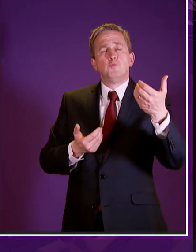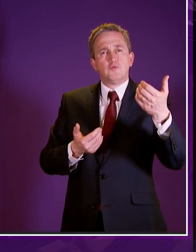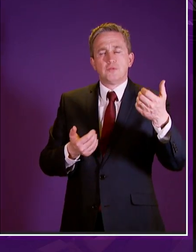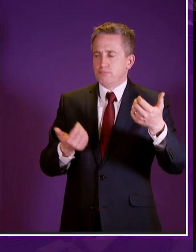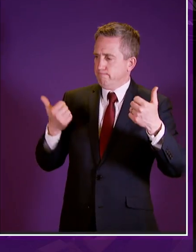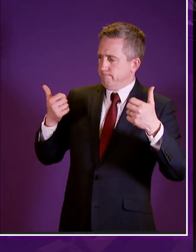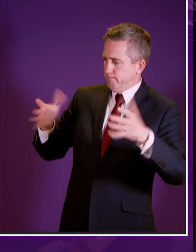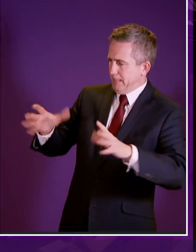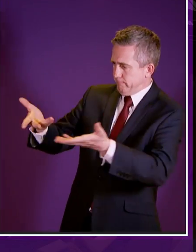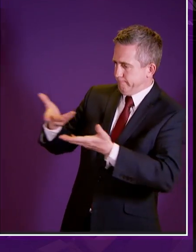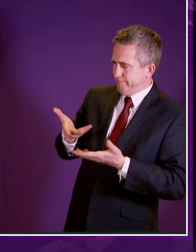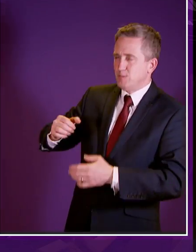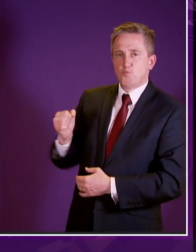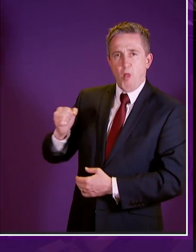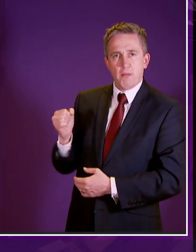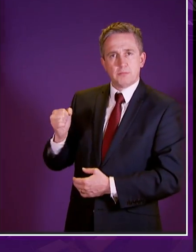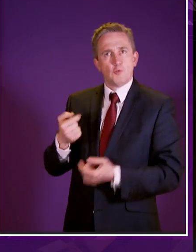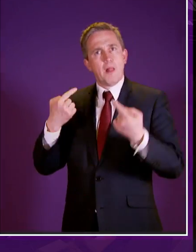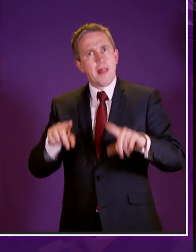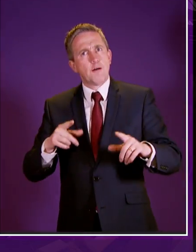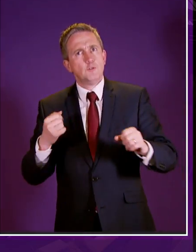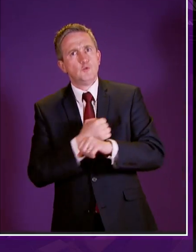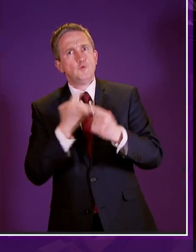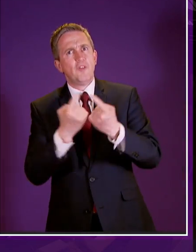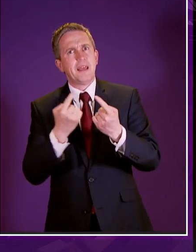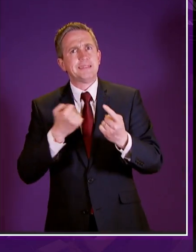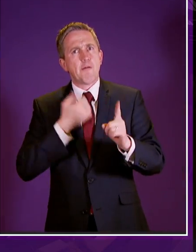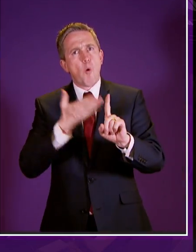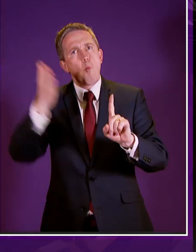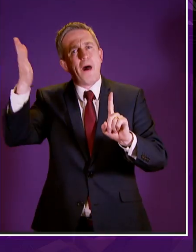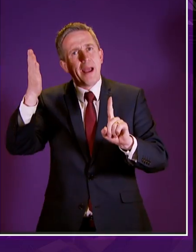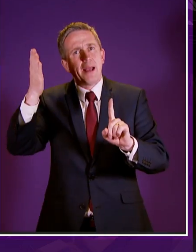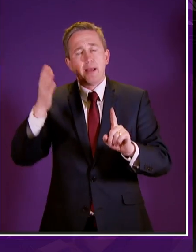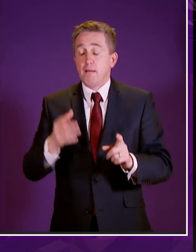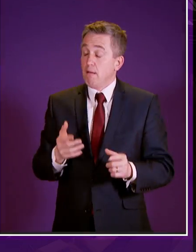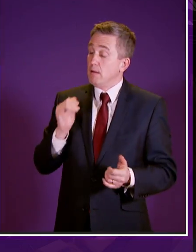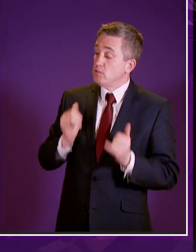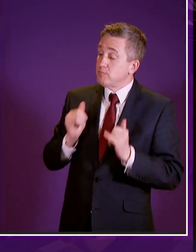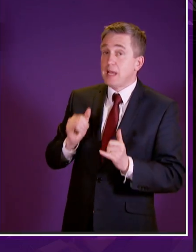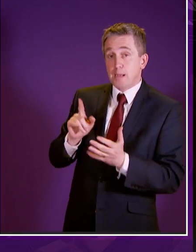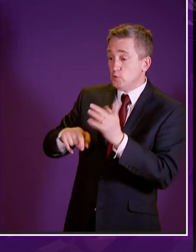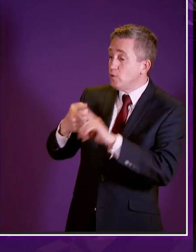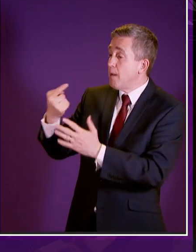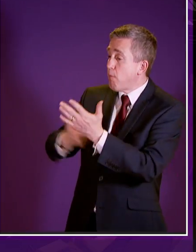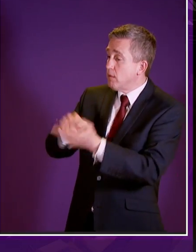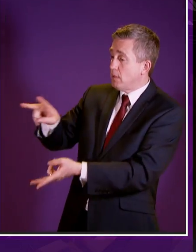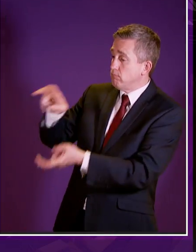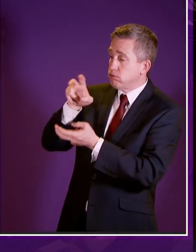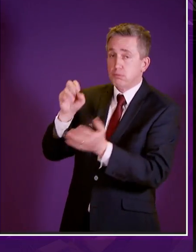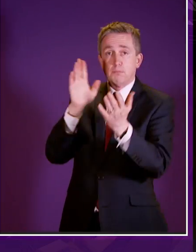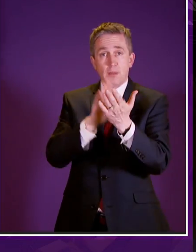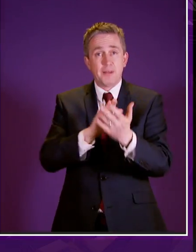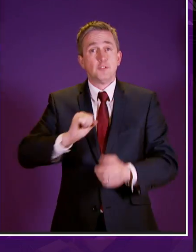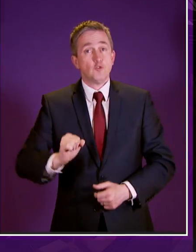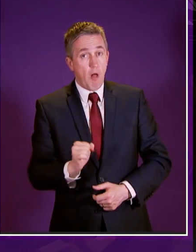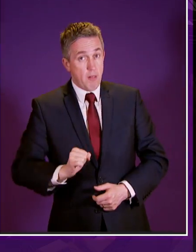should have the powers to do things differently and sometimes that can be taking existing uk policies and improving them with the knowledge and